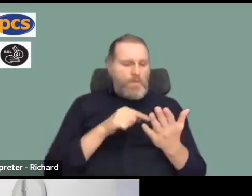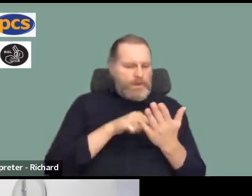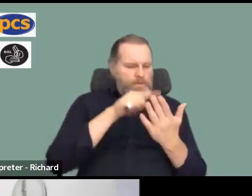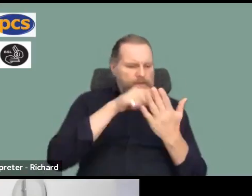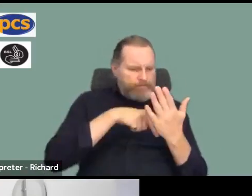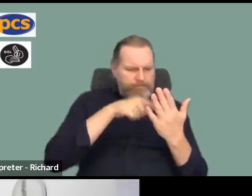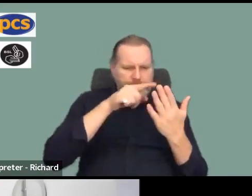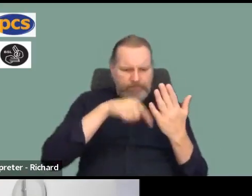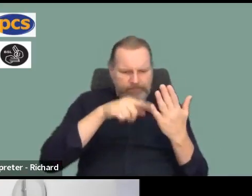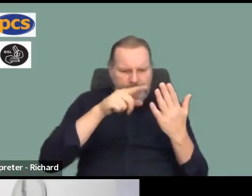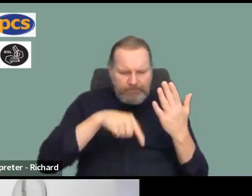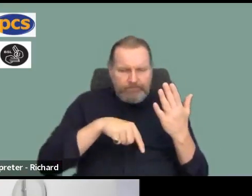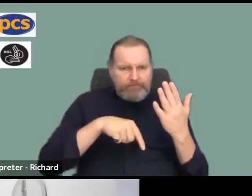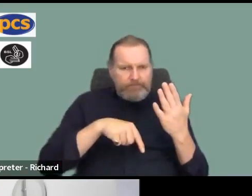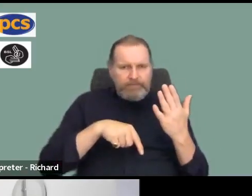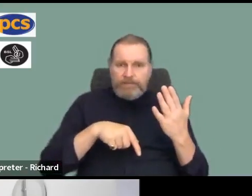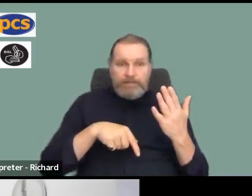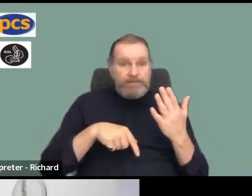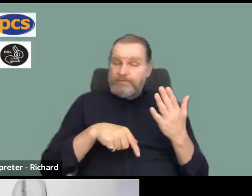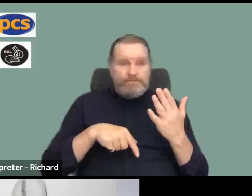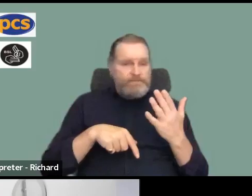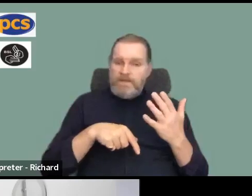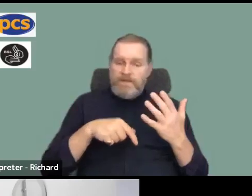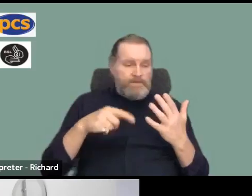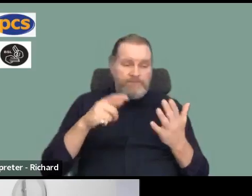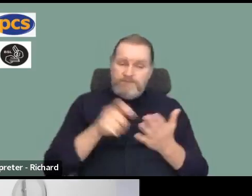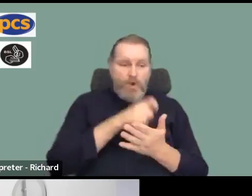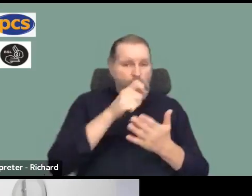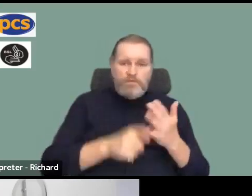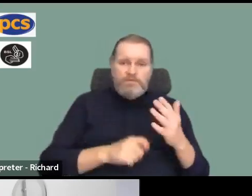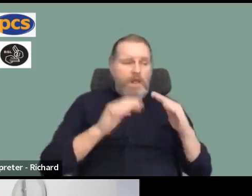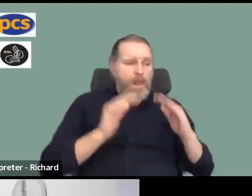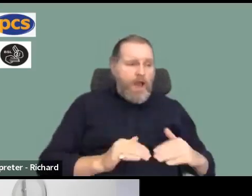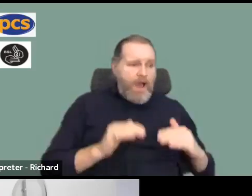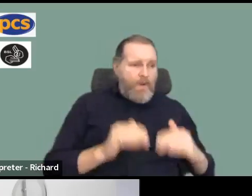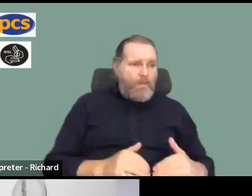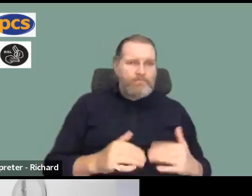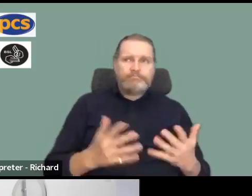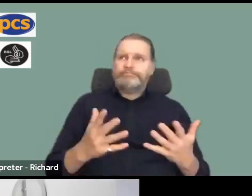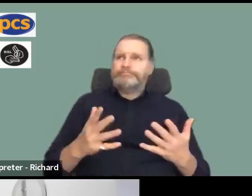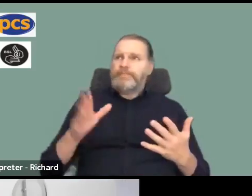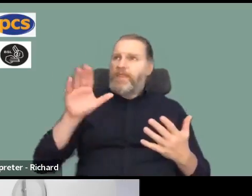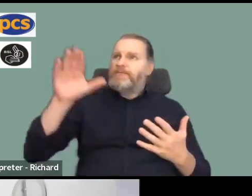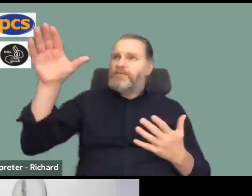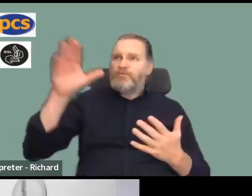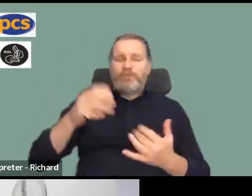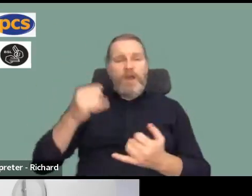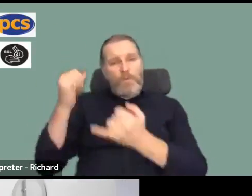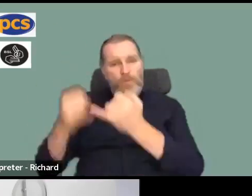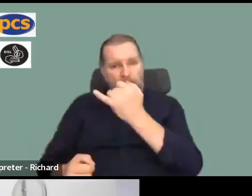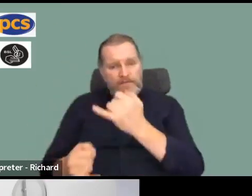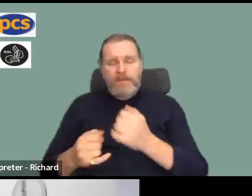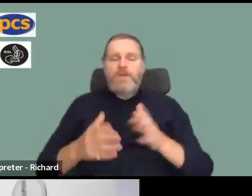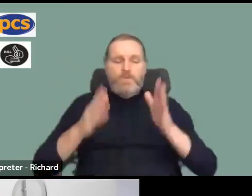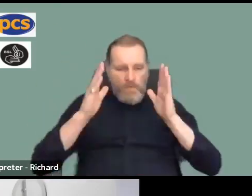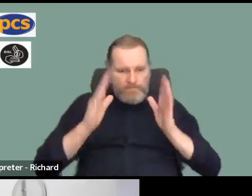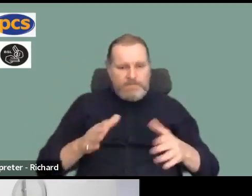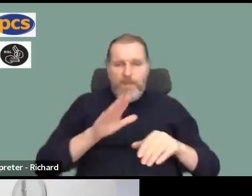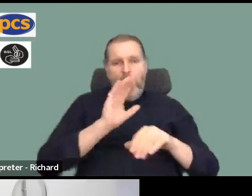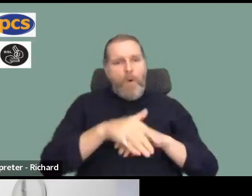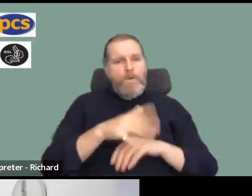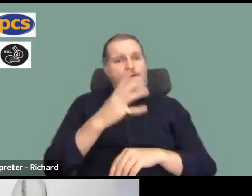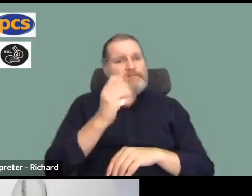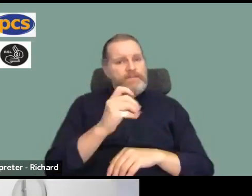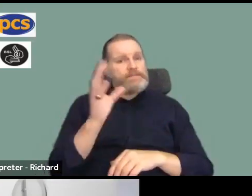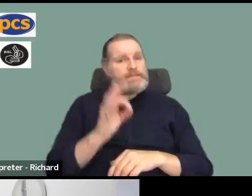We all know what's at stake and we all know that if we don't get over the line, that's it. What the